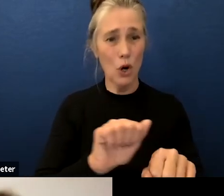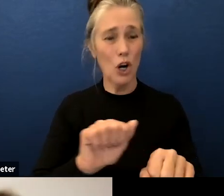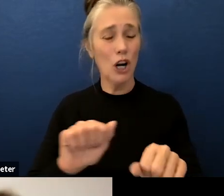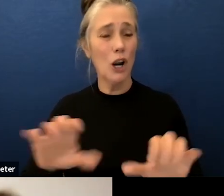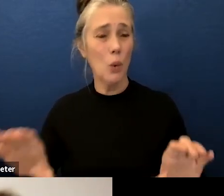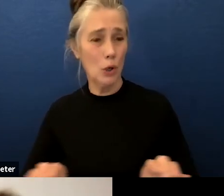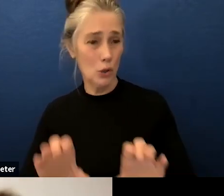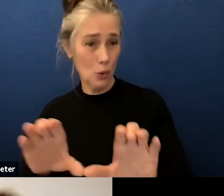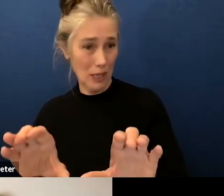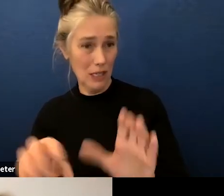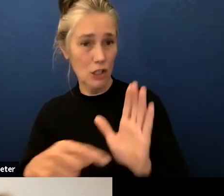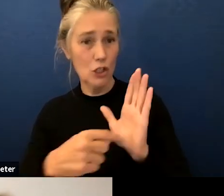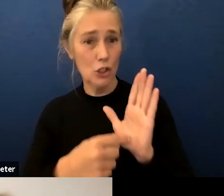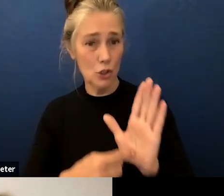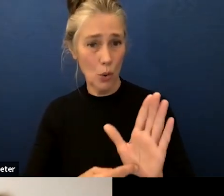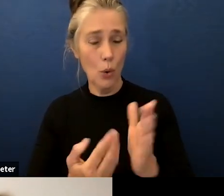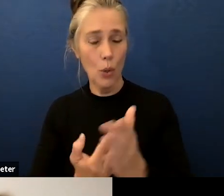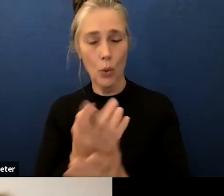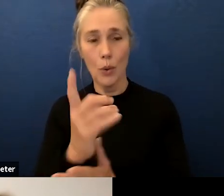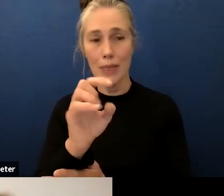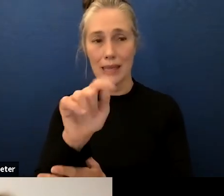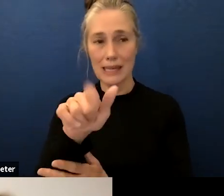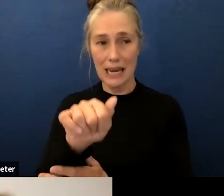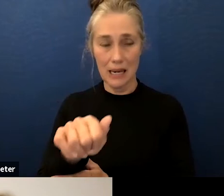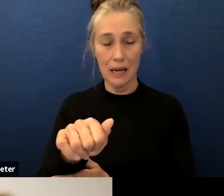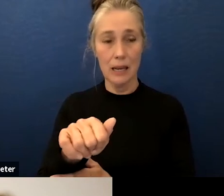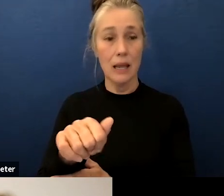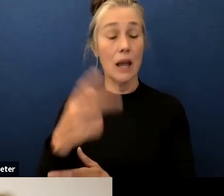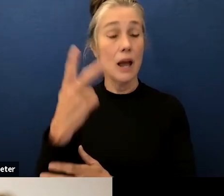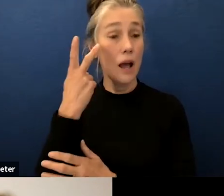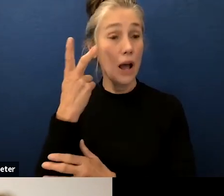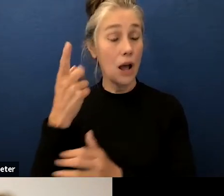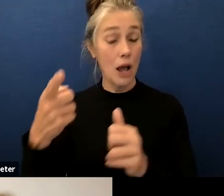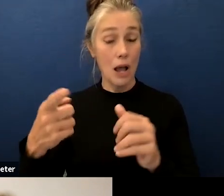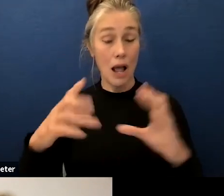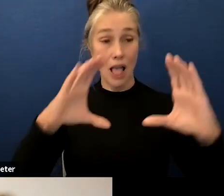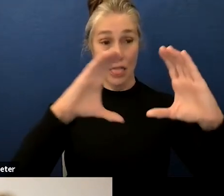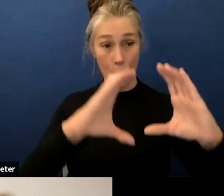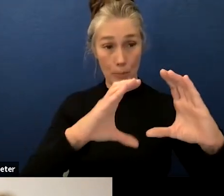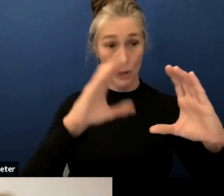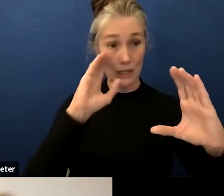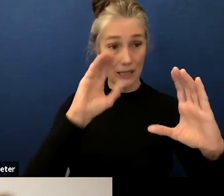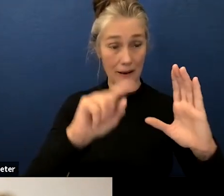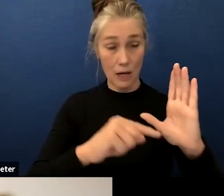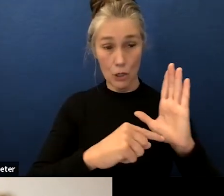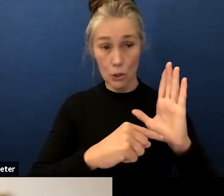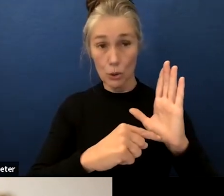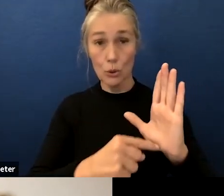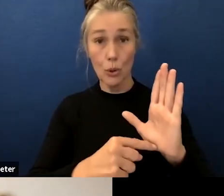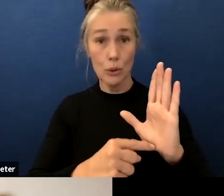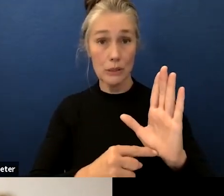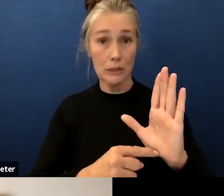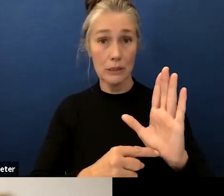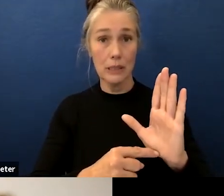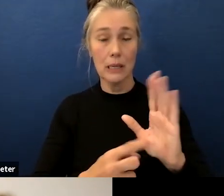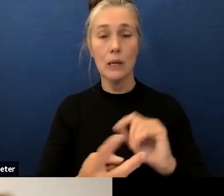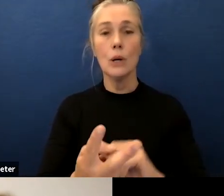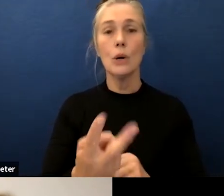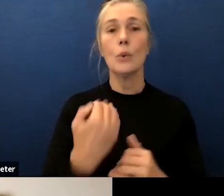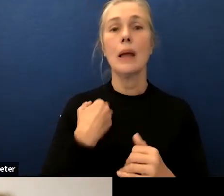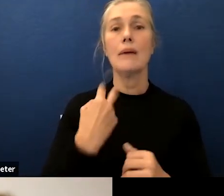by by way of the data this first data graphic illustrates the fact that our two